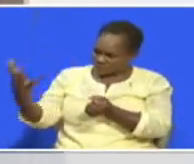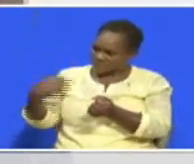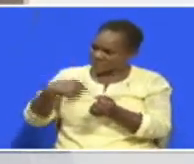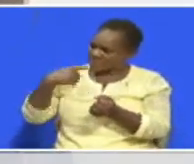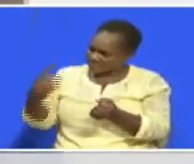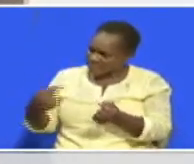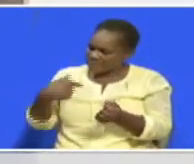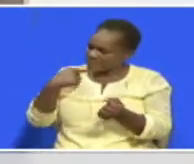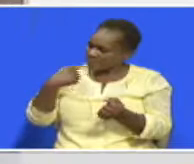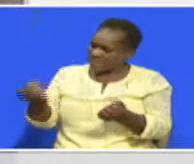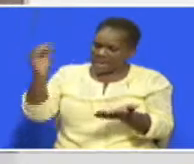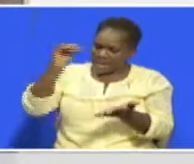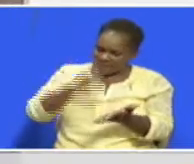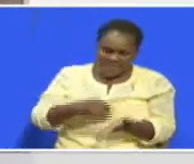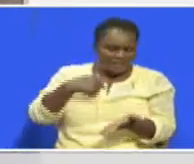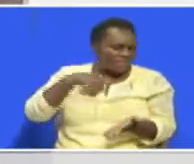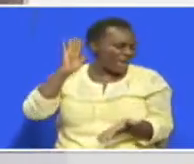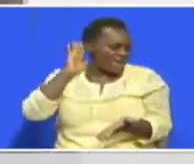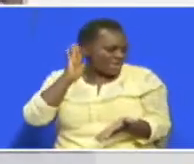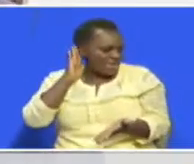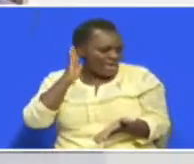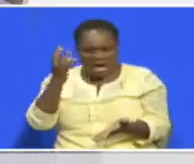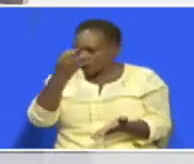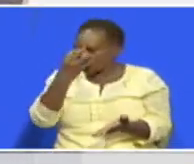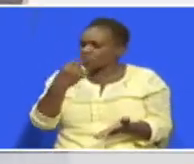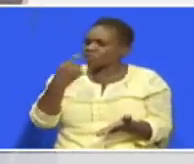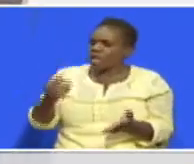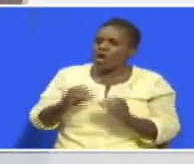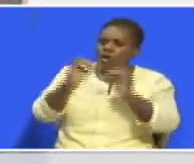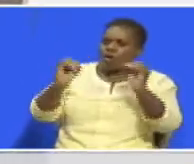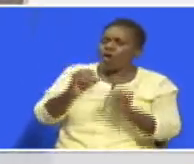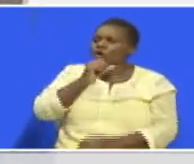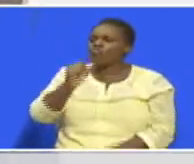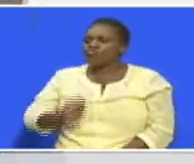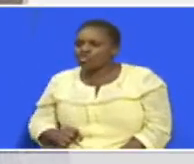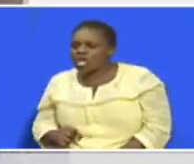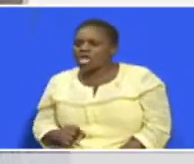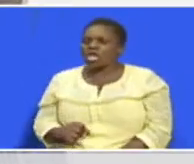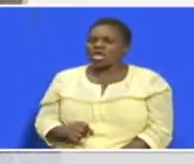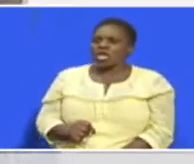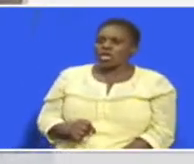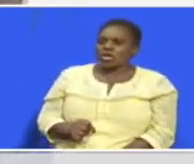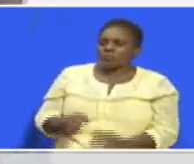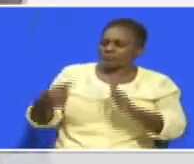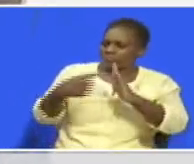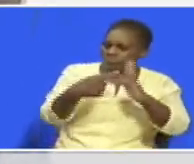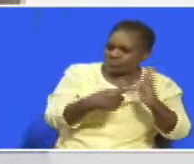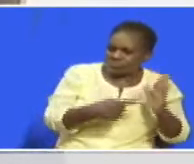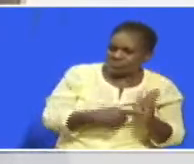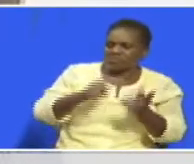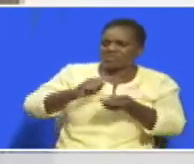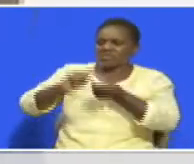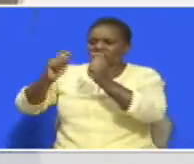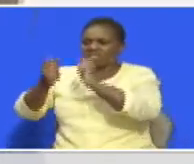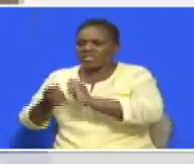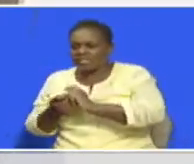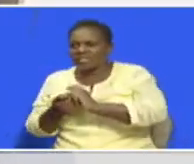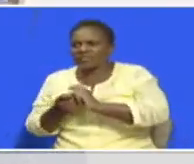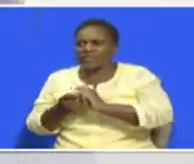repeat because I've heard him talking Oh now Yulemze Sijui wa nini Amebadilisha